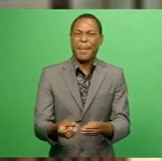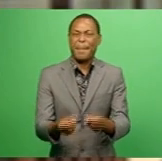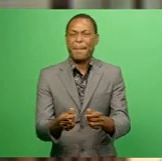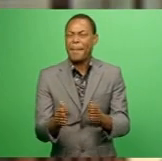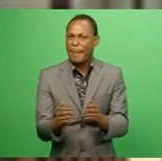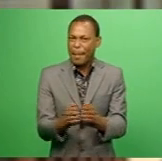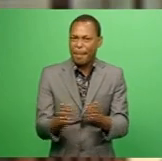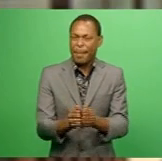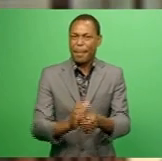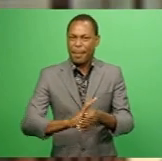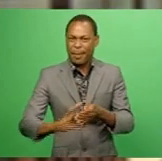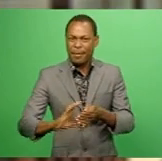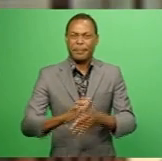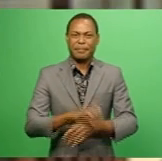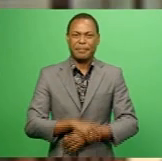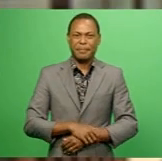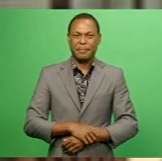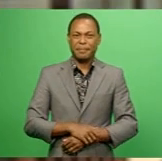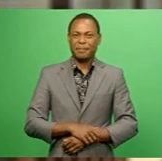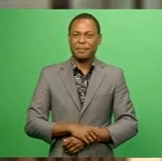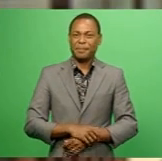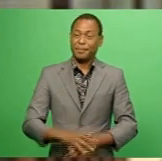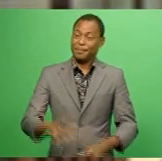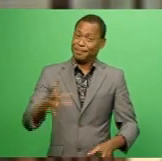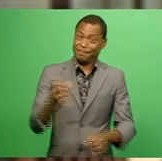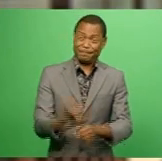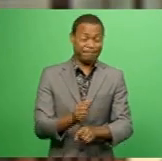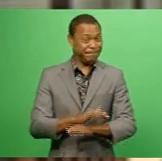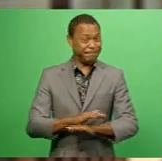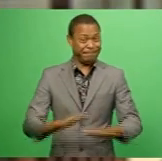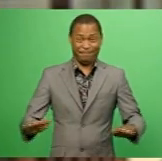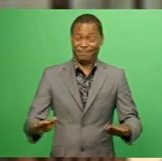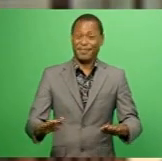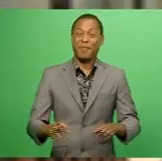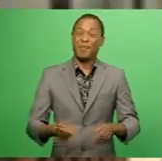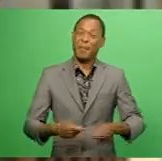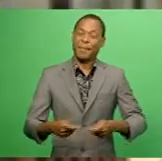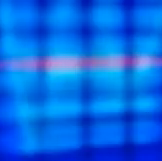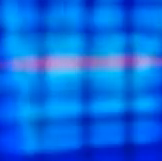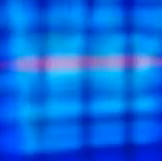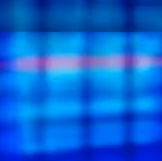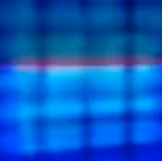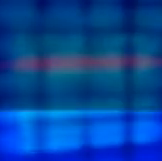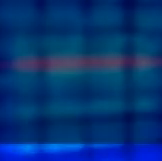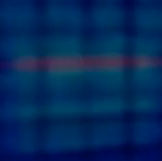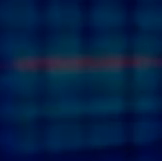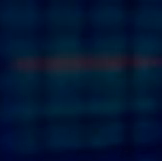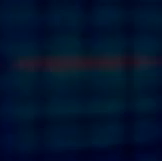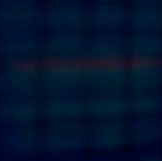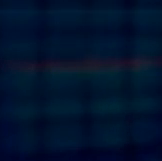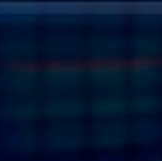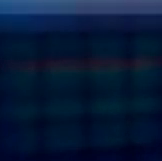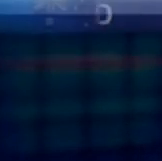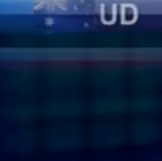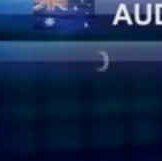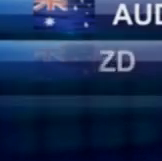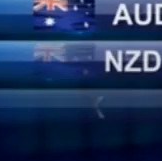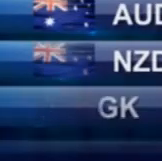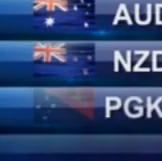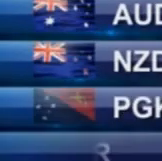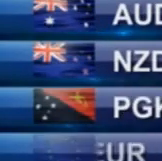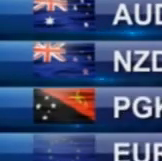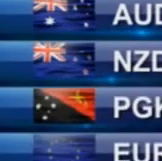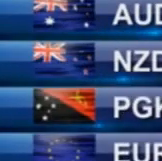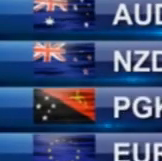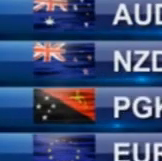conditions steady. That's all from HFC Bank for this week. Vinaka. Here are the local exchange rates as set early